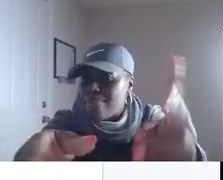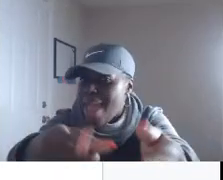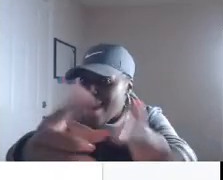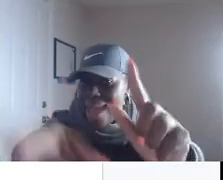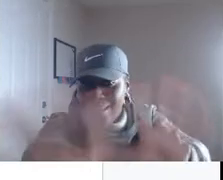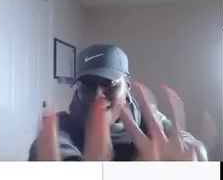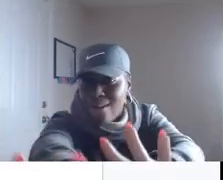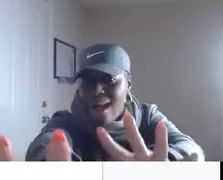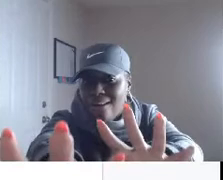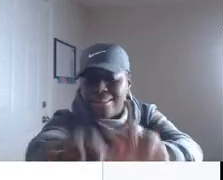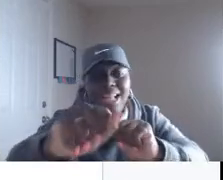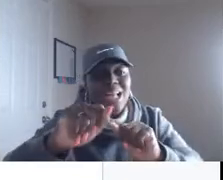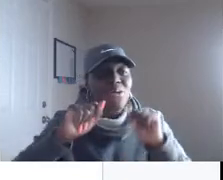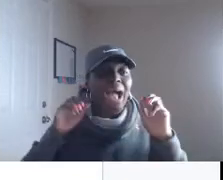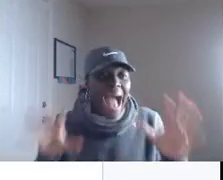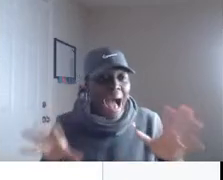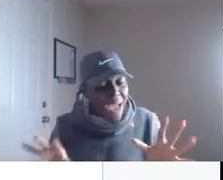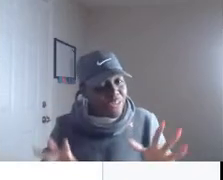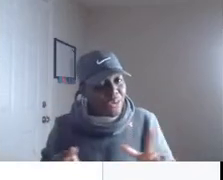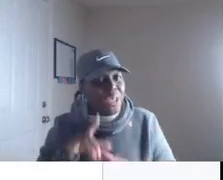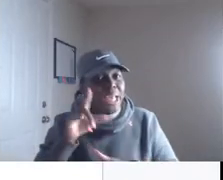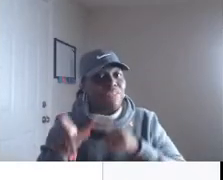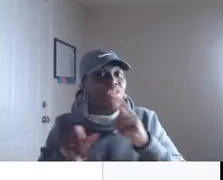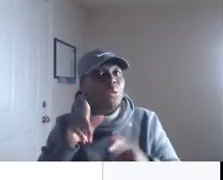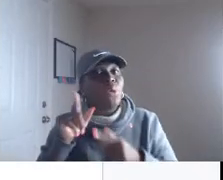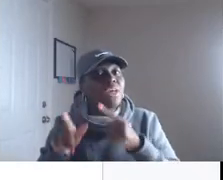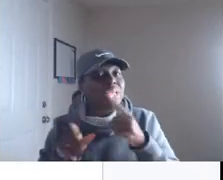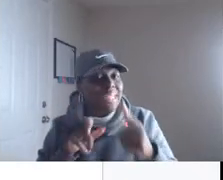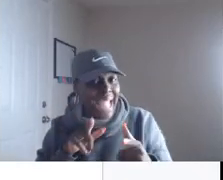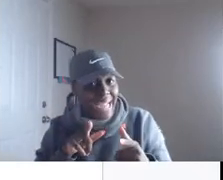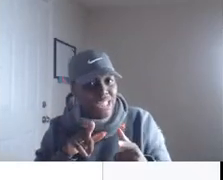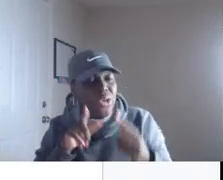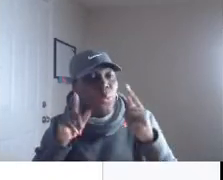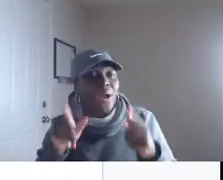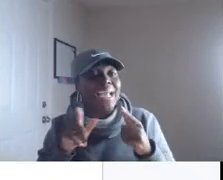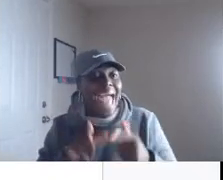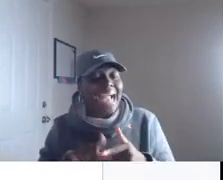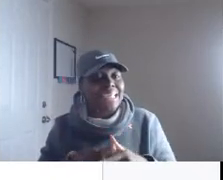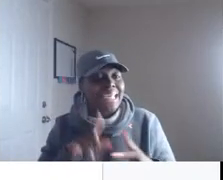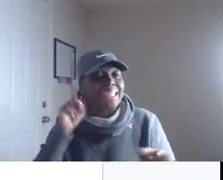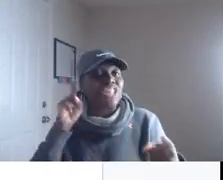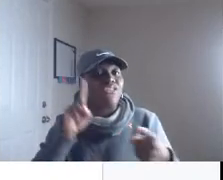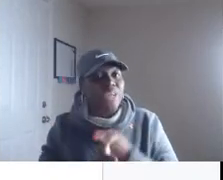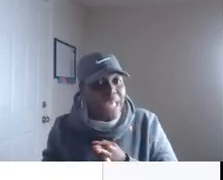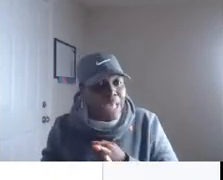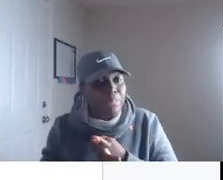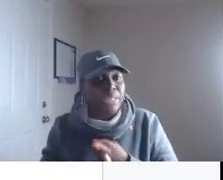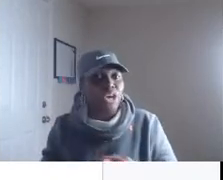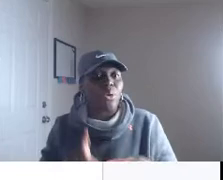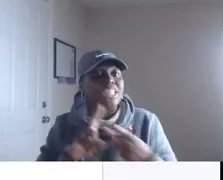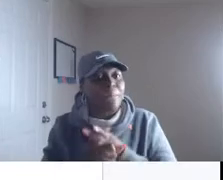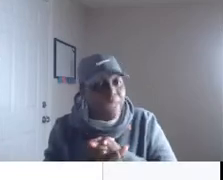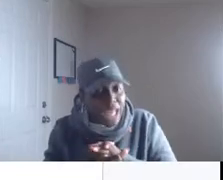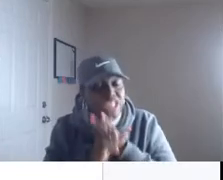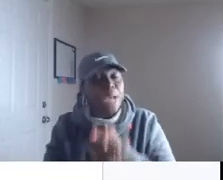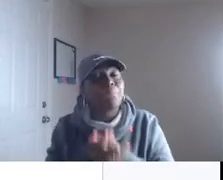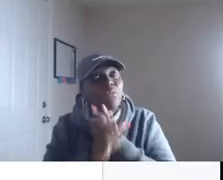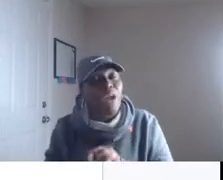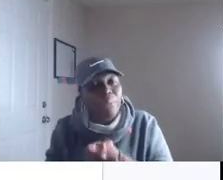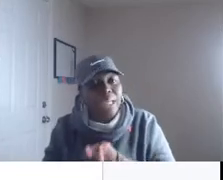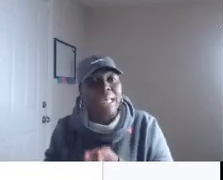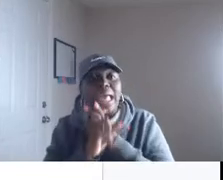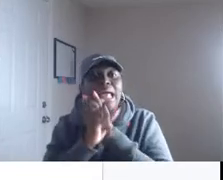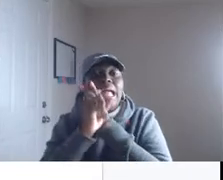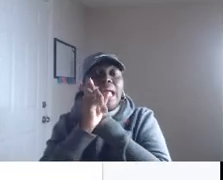wait a minute hold on however if you're in one of the states where it actually is either fully implemented or temporarily